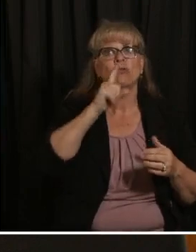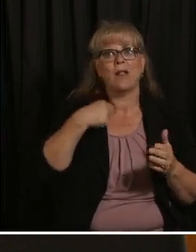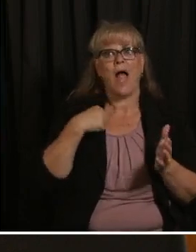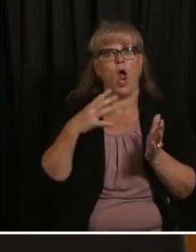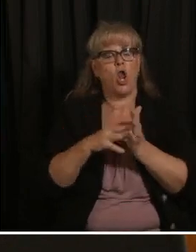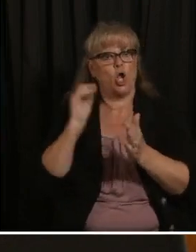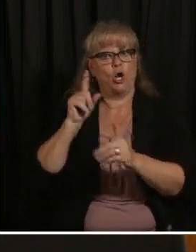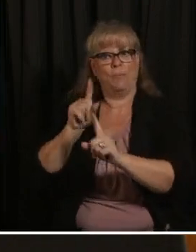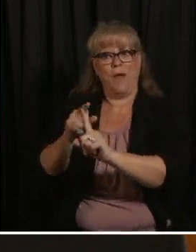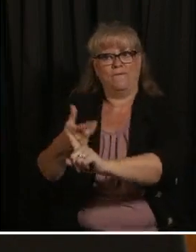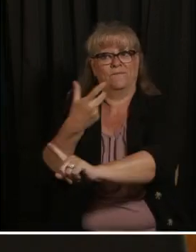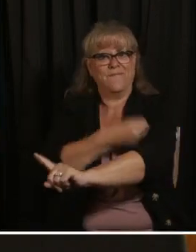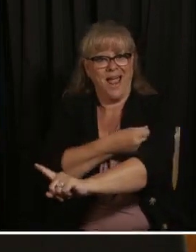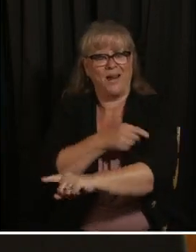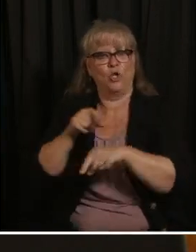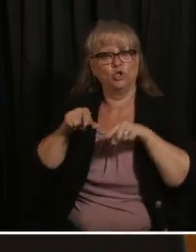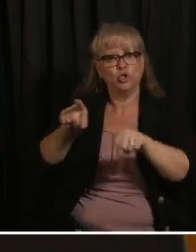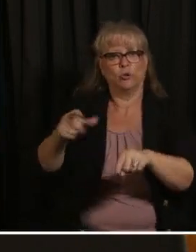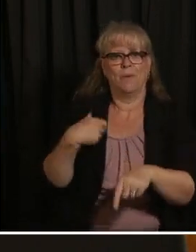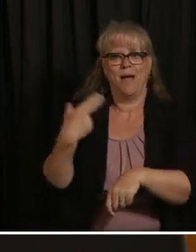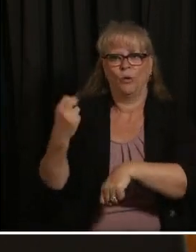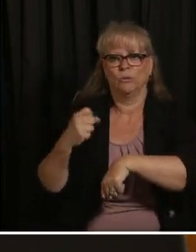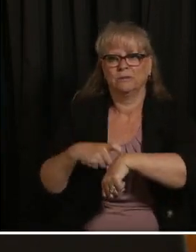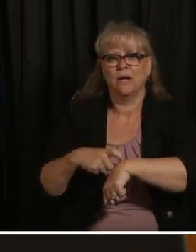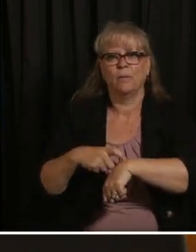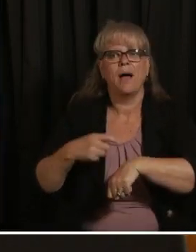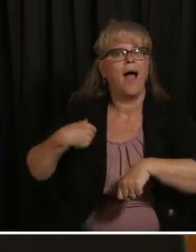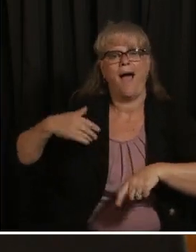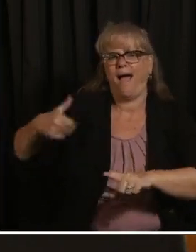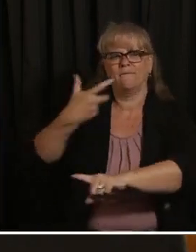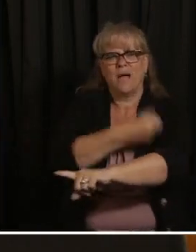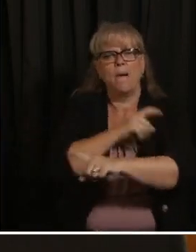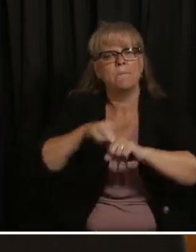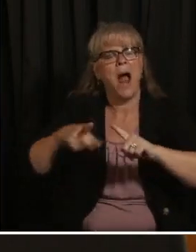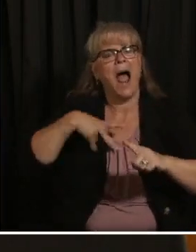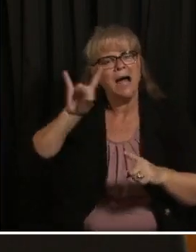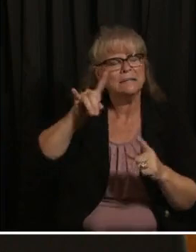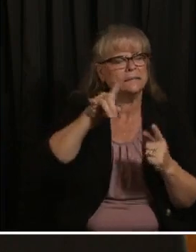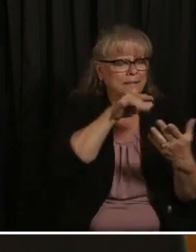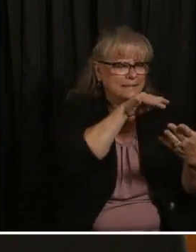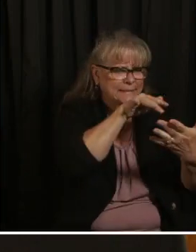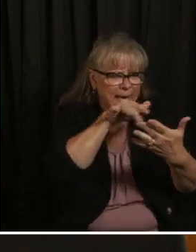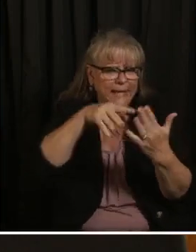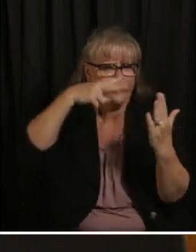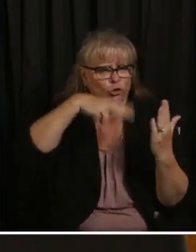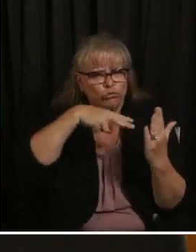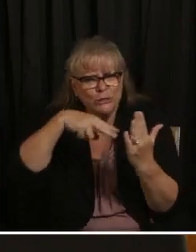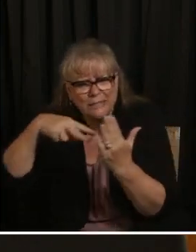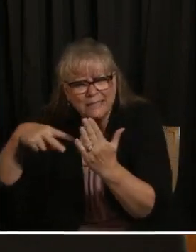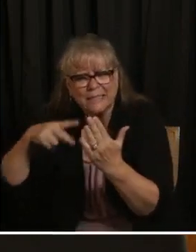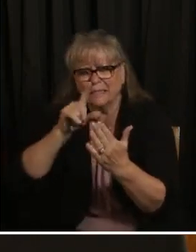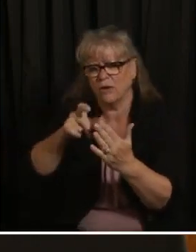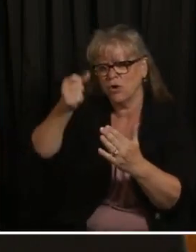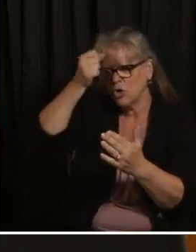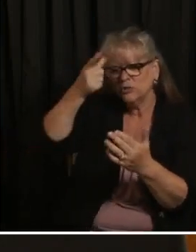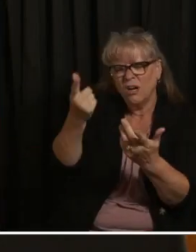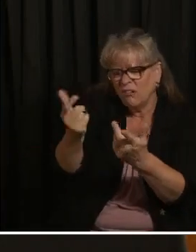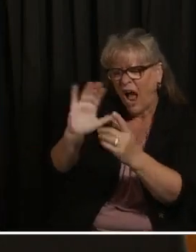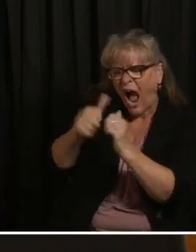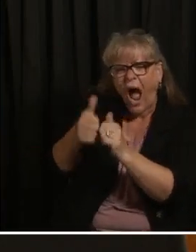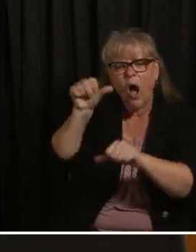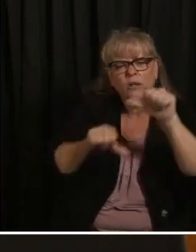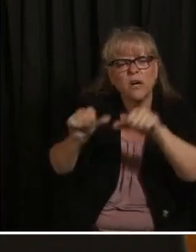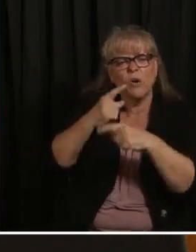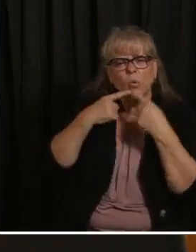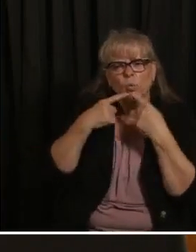before I got the COVID vaccine I read several articles just to learn some of the science behind this and by doing this it made me feel a lot more